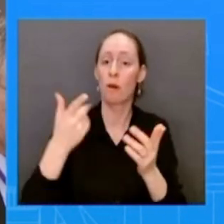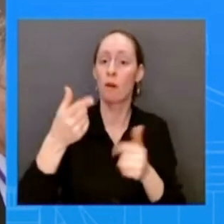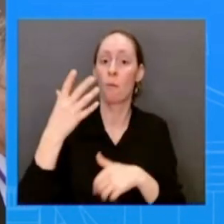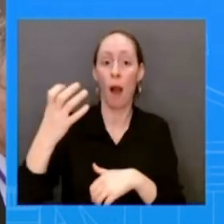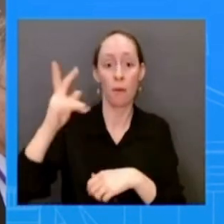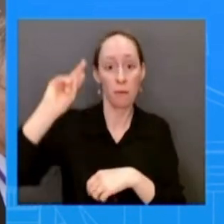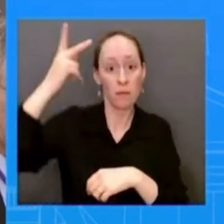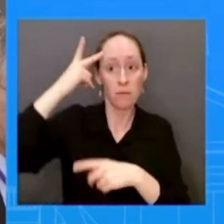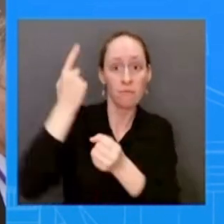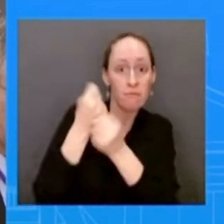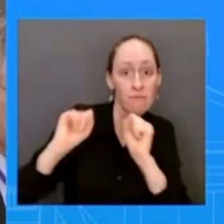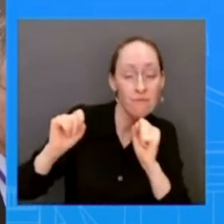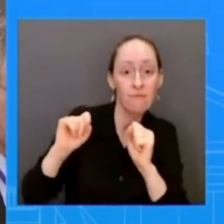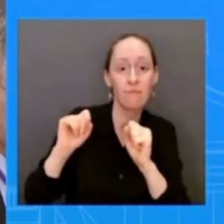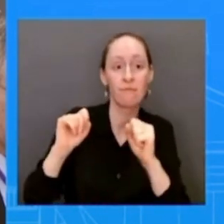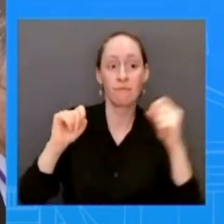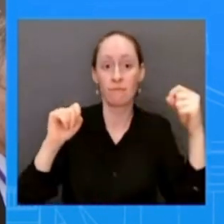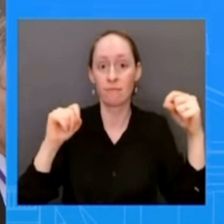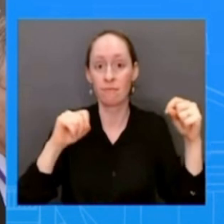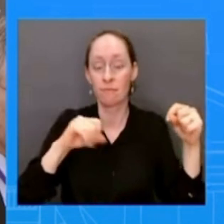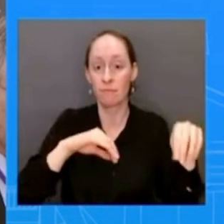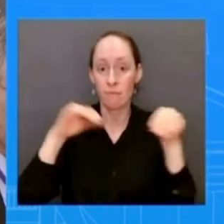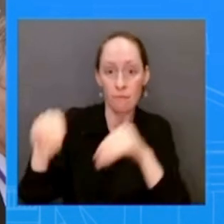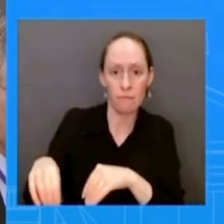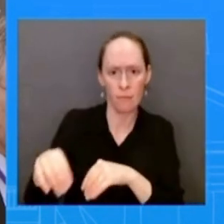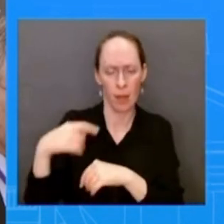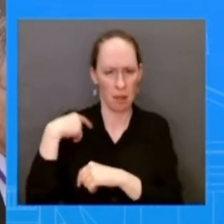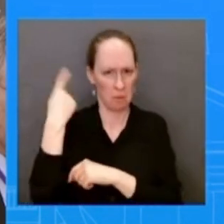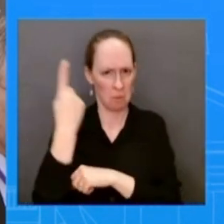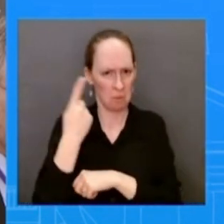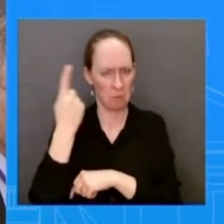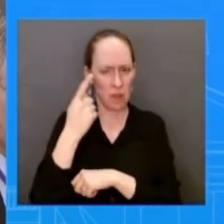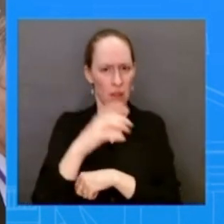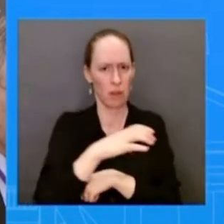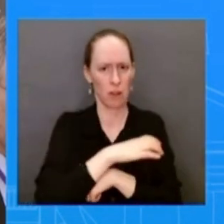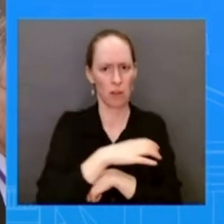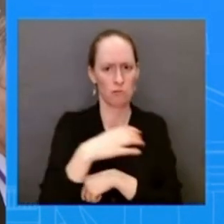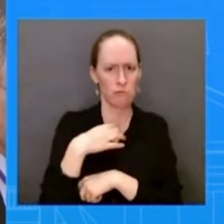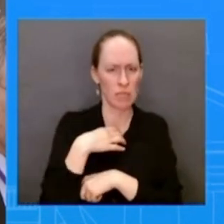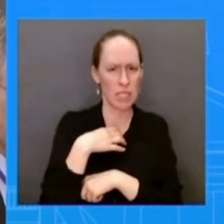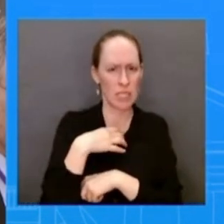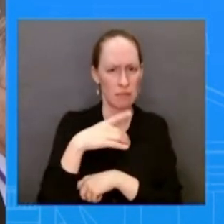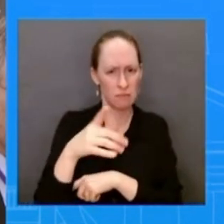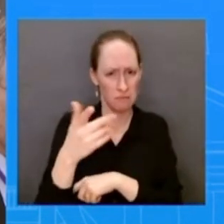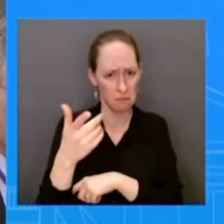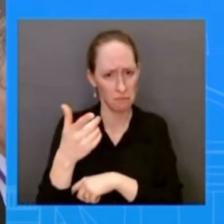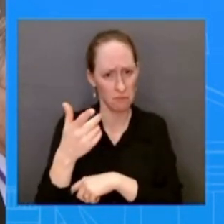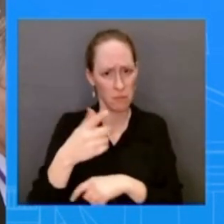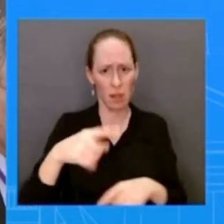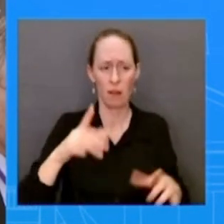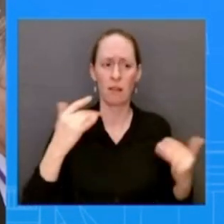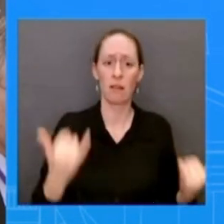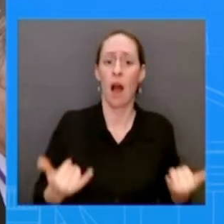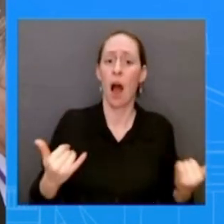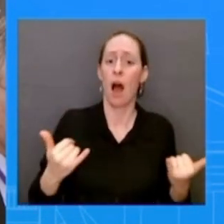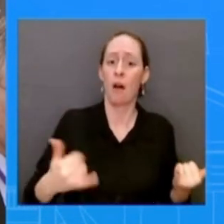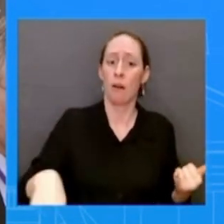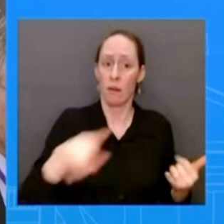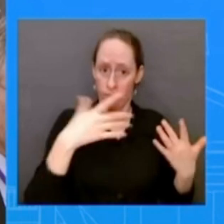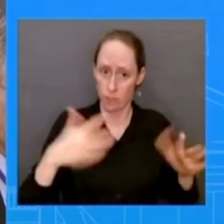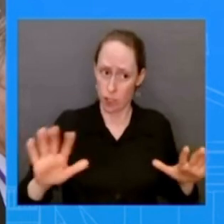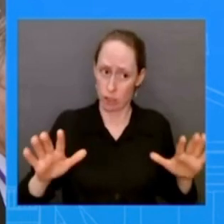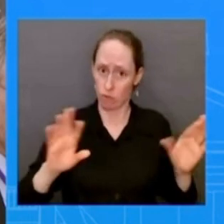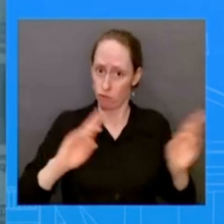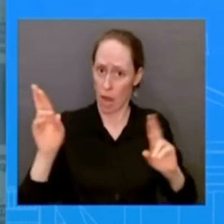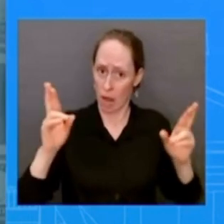policies that the president previously opposed he now thinks are necessary in conjunction with some of those legal pathways that you